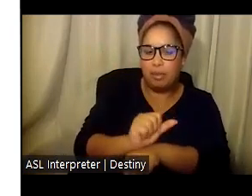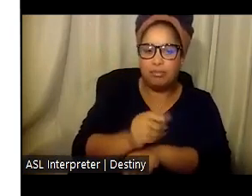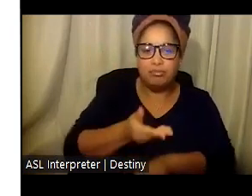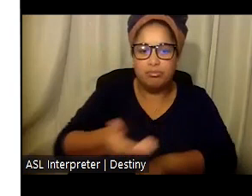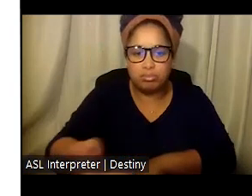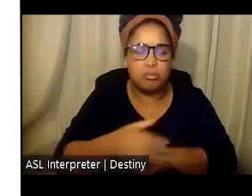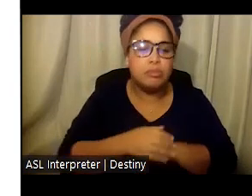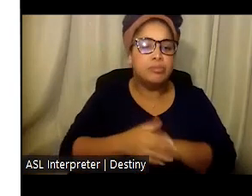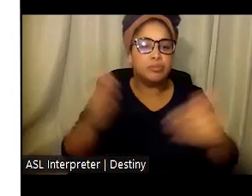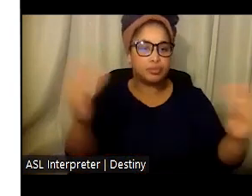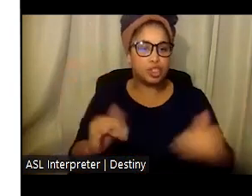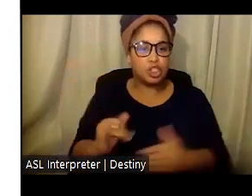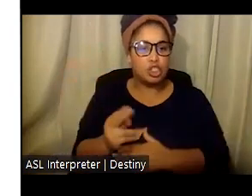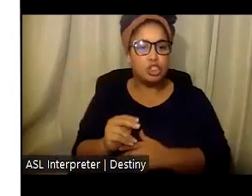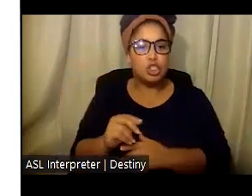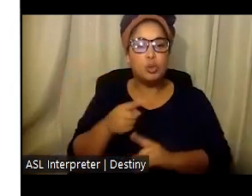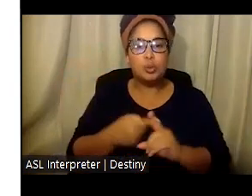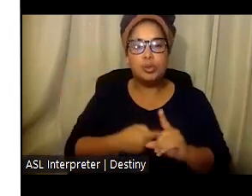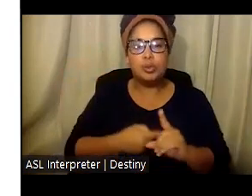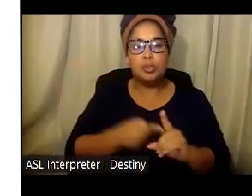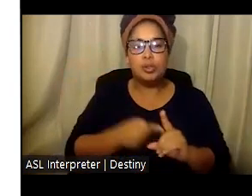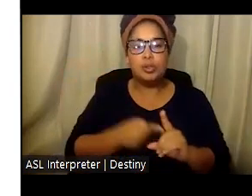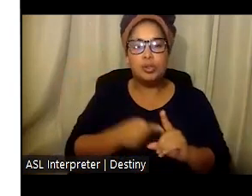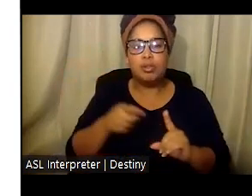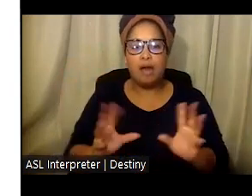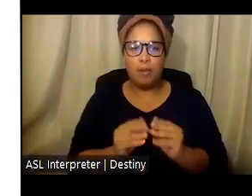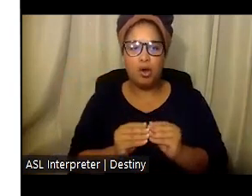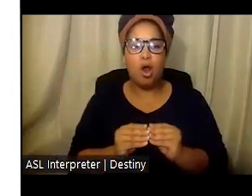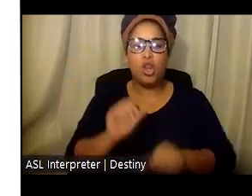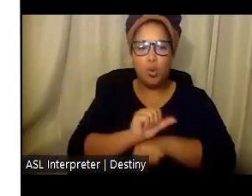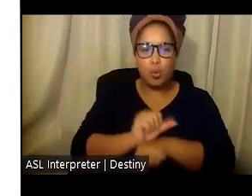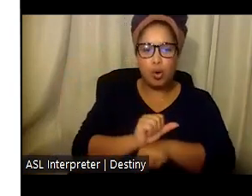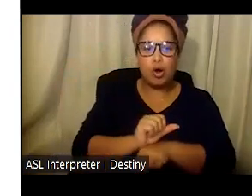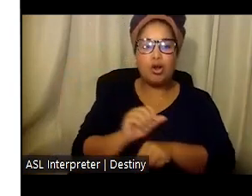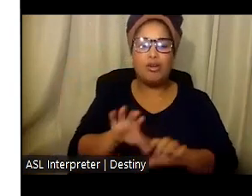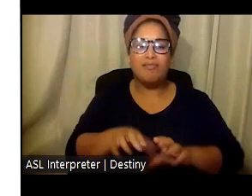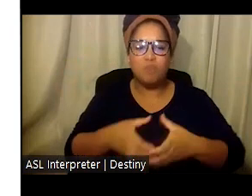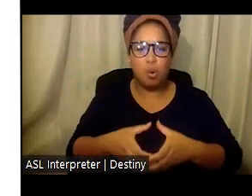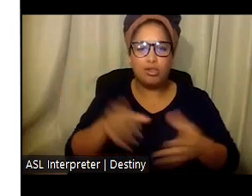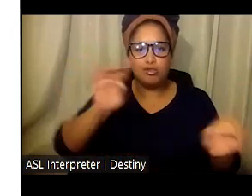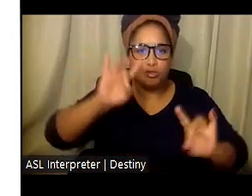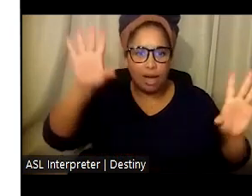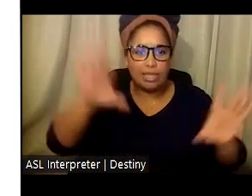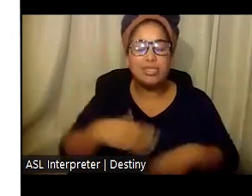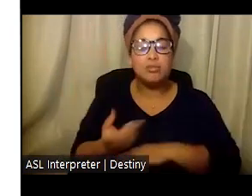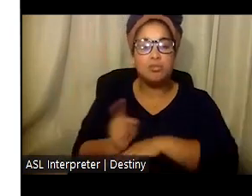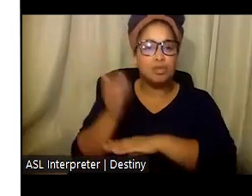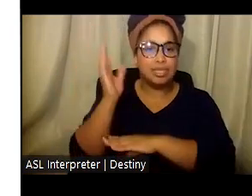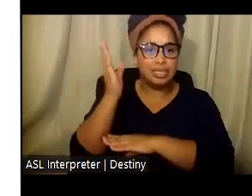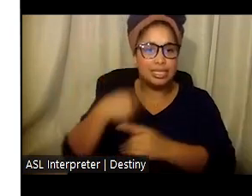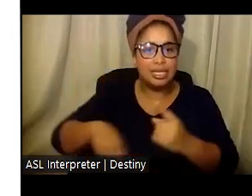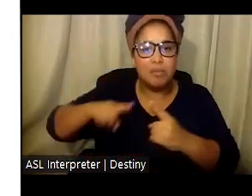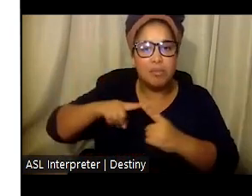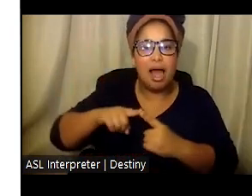on helping California address the DSP workforce crisis, DDS presented on the DSP